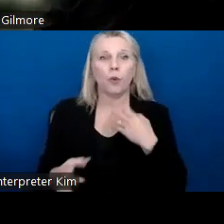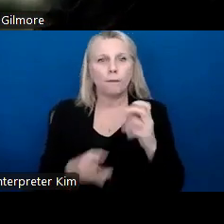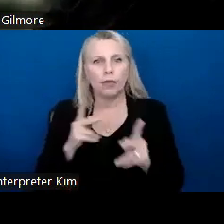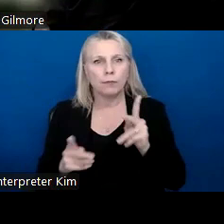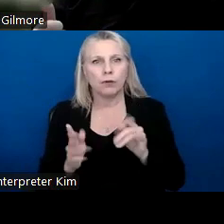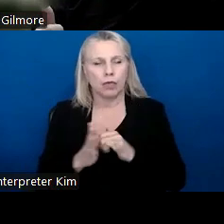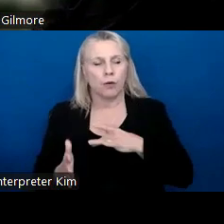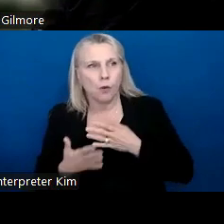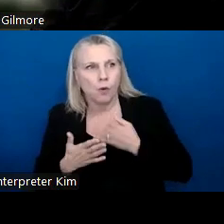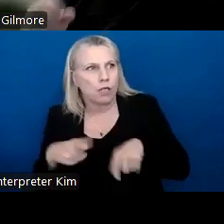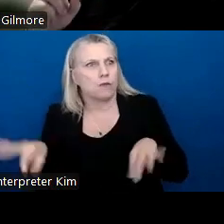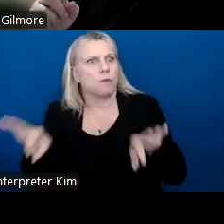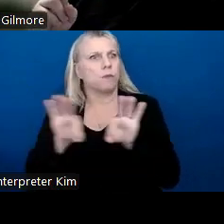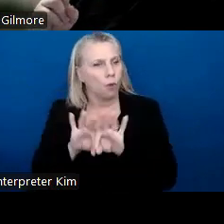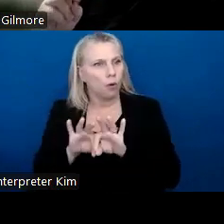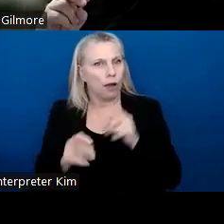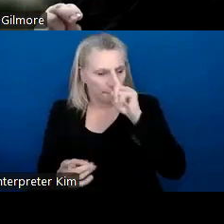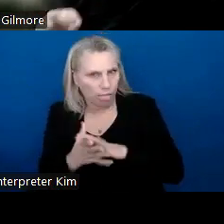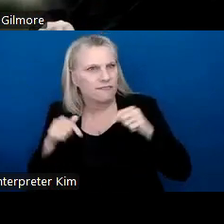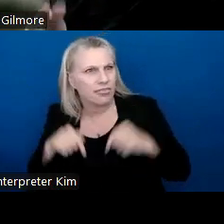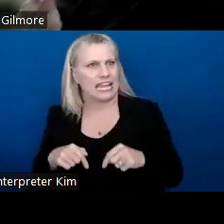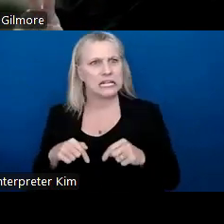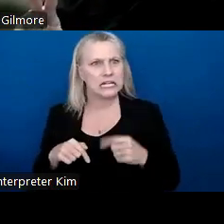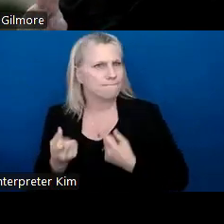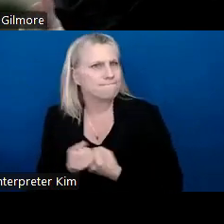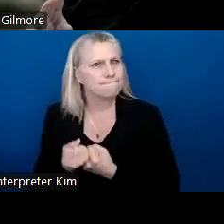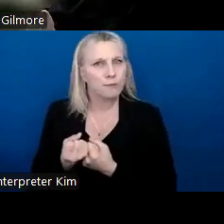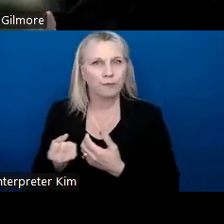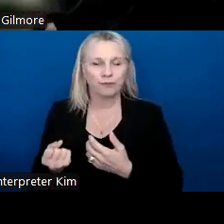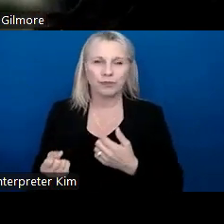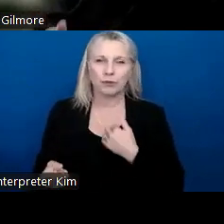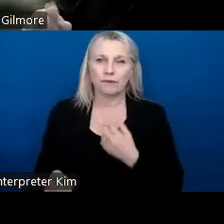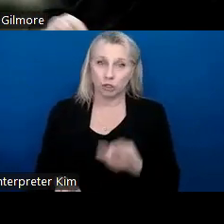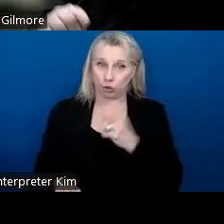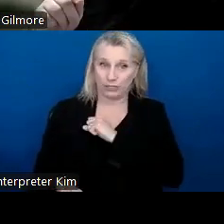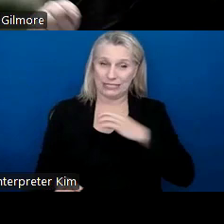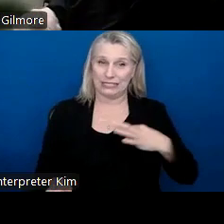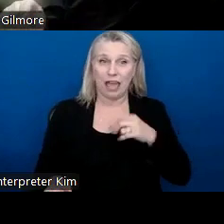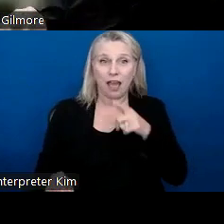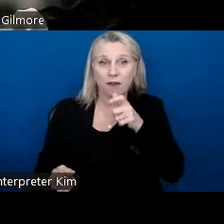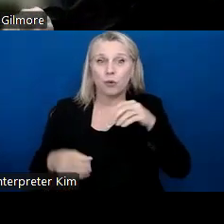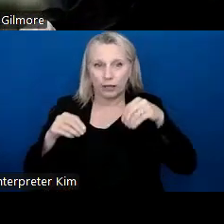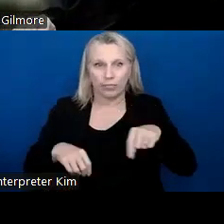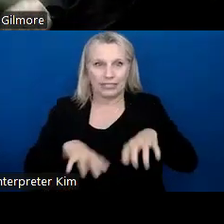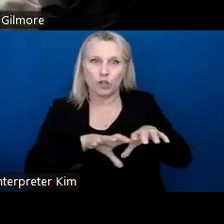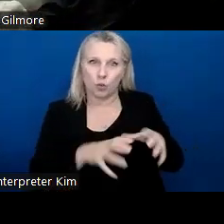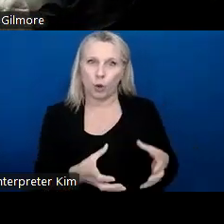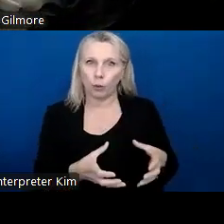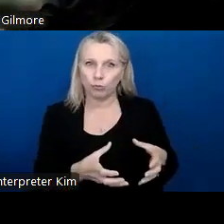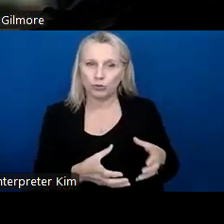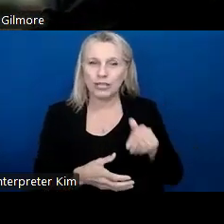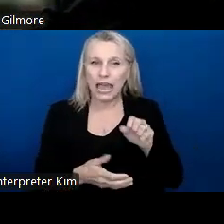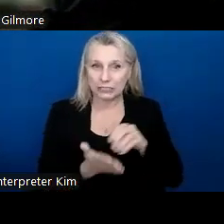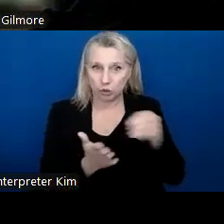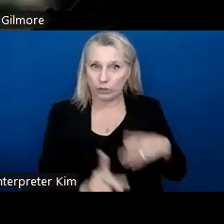makes an impact that believe in this. A testimony to that is we have two staff who were in these groups as